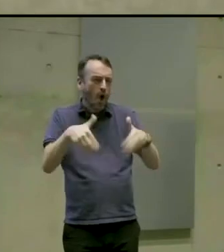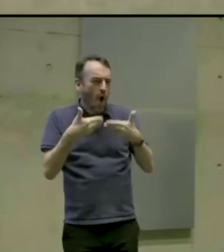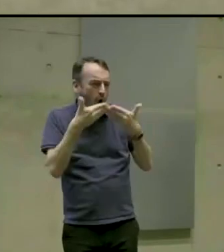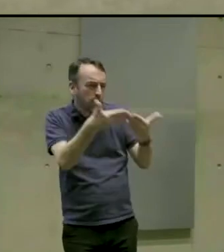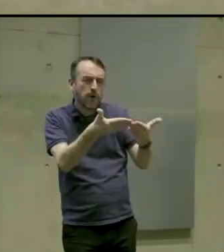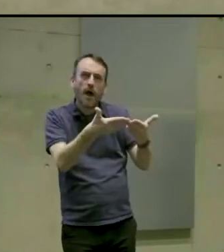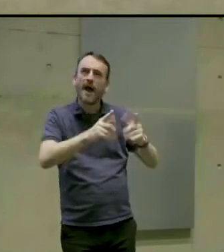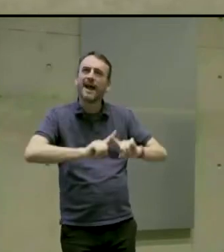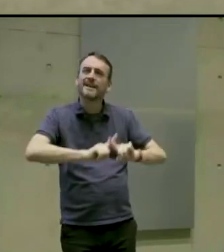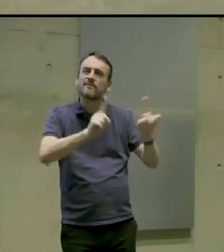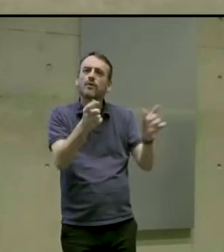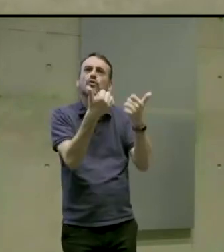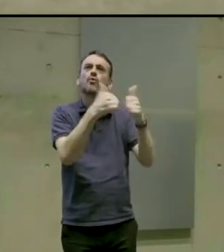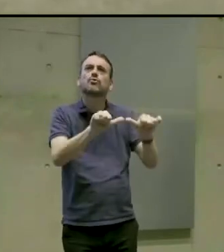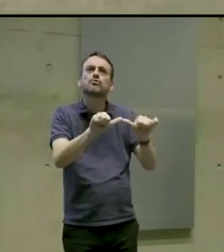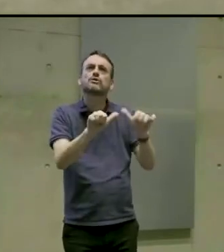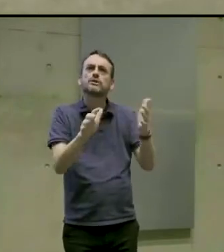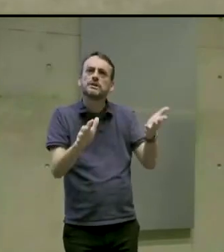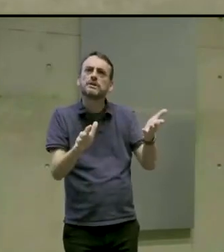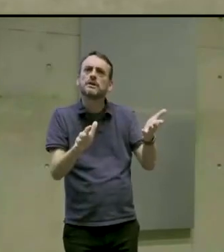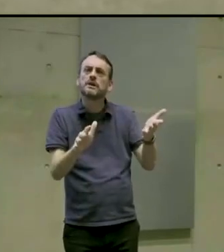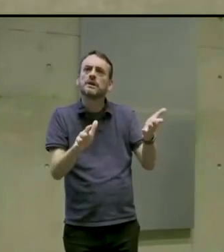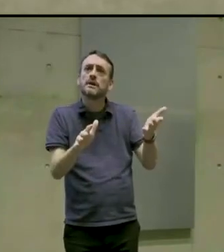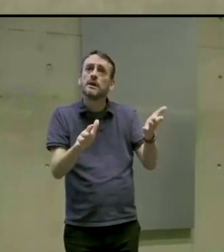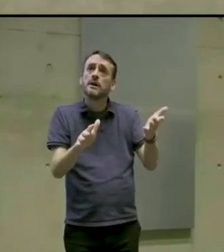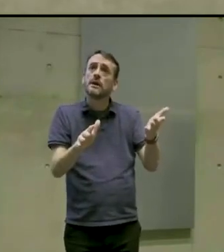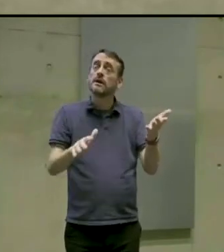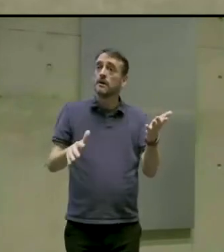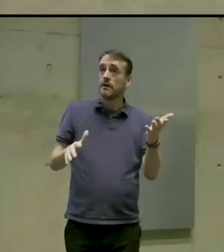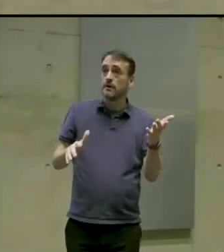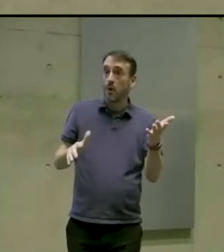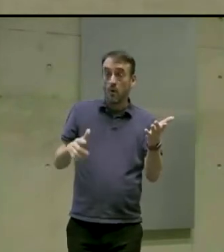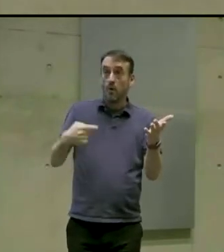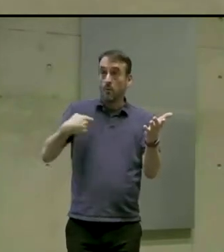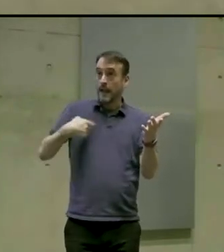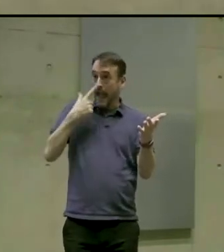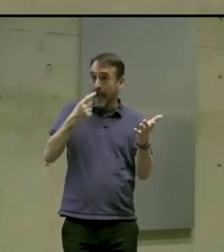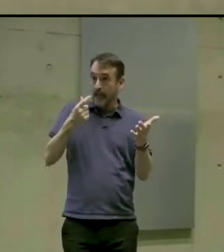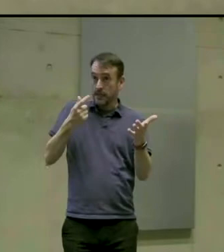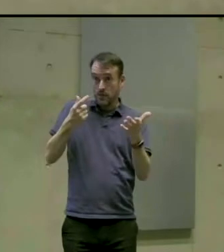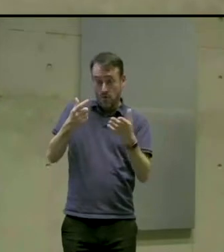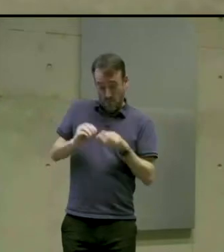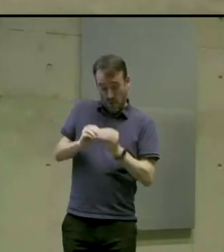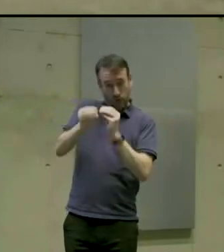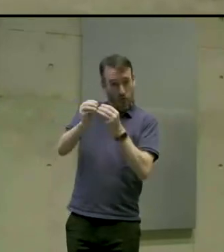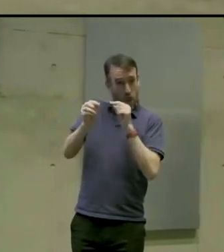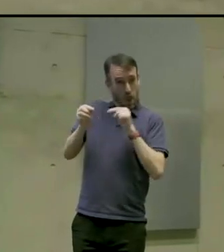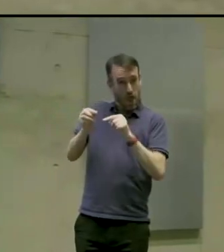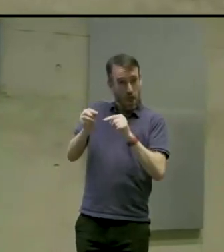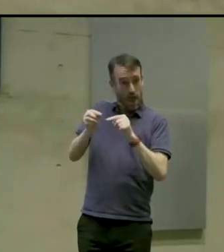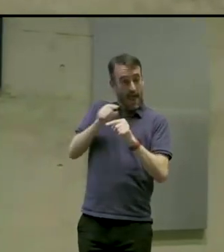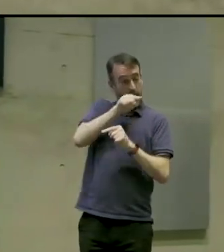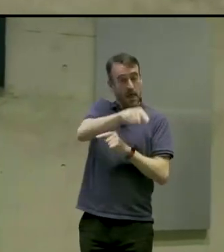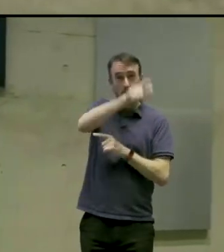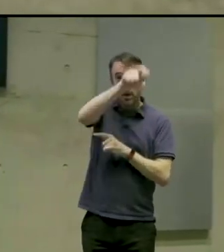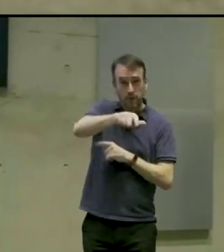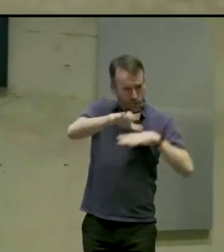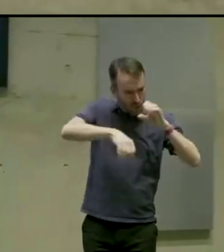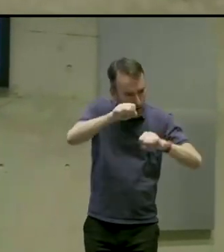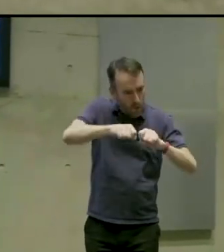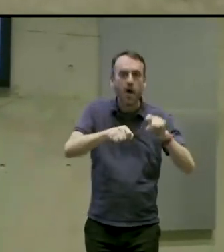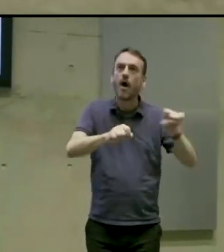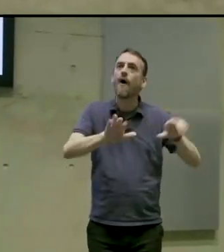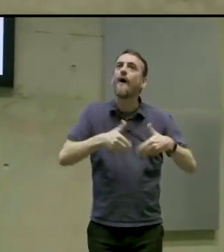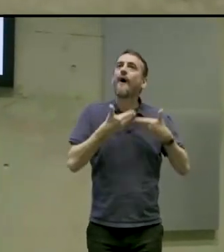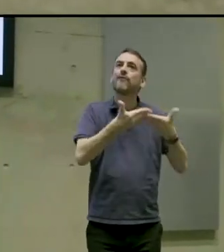So what we do is we slowly give hints which are gradually closer to the solution. And if